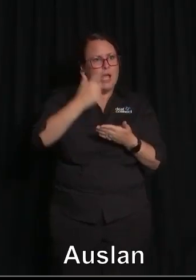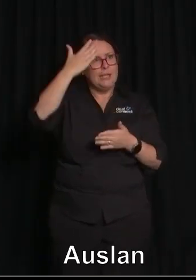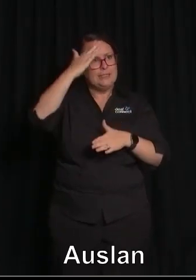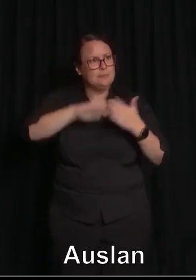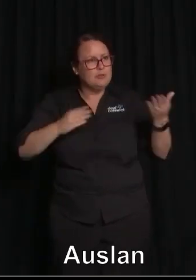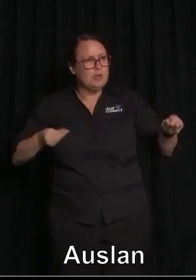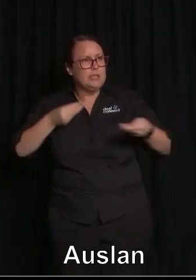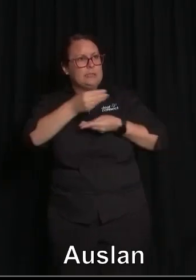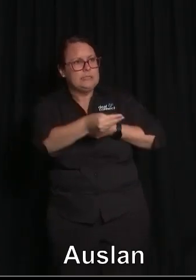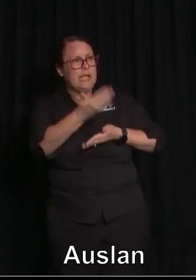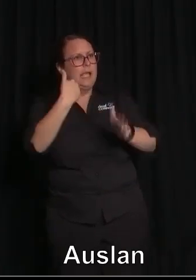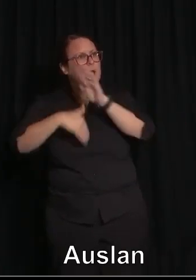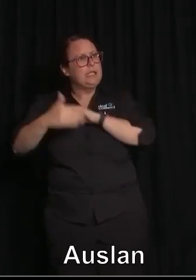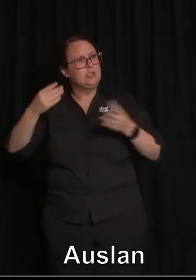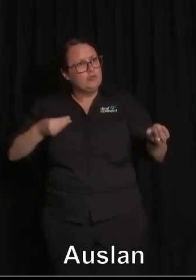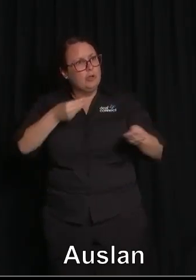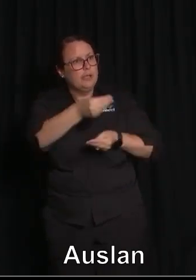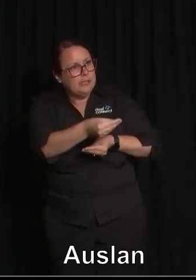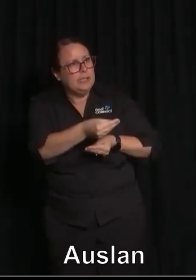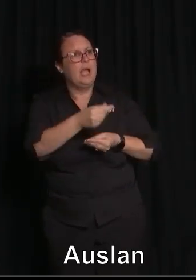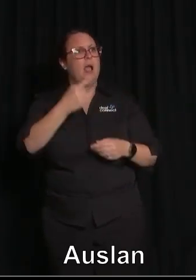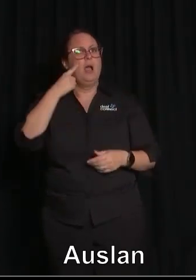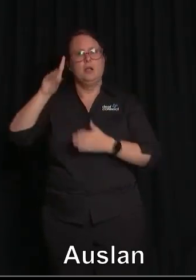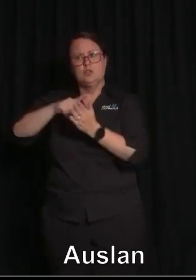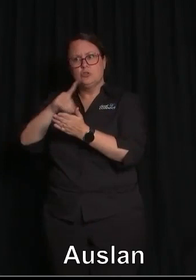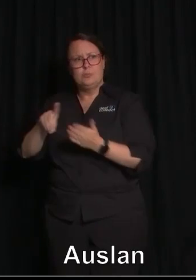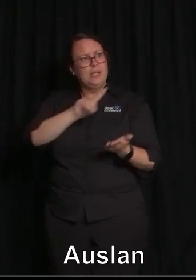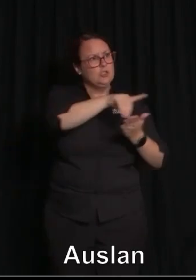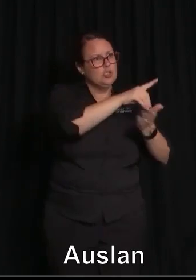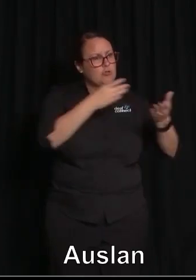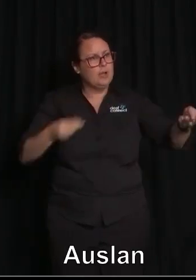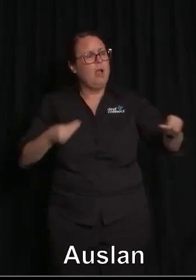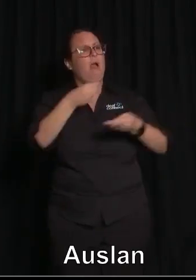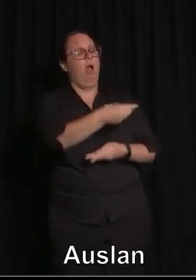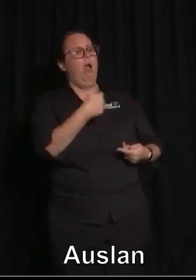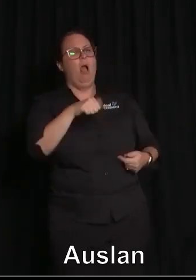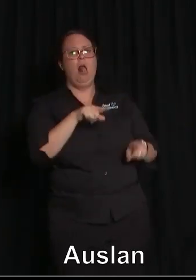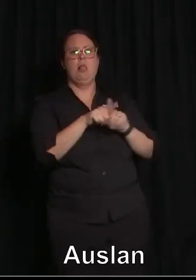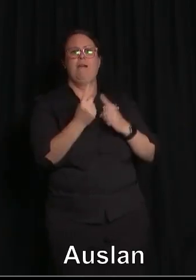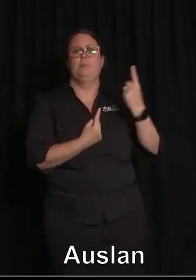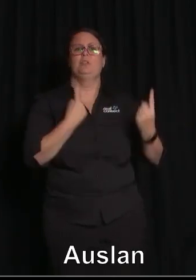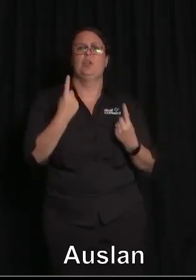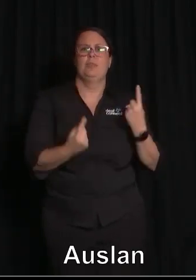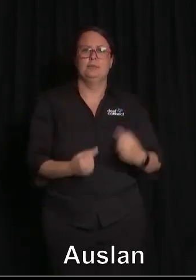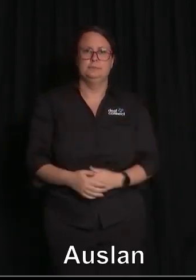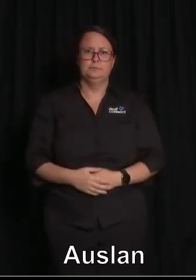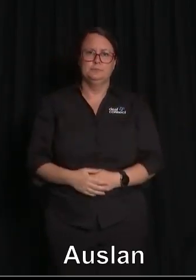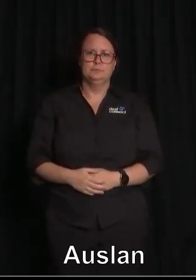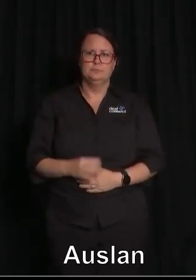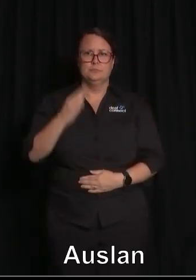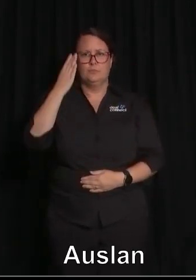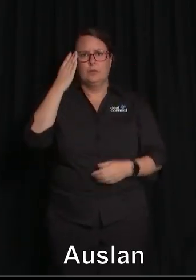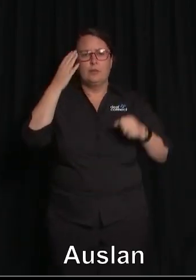history and face our own legacies of discrimination in both countries. President Biden's administration has taken